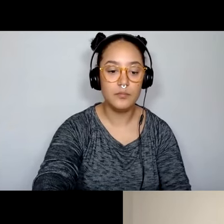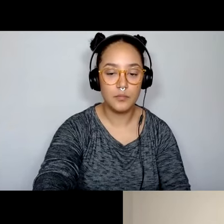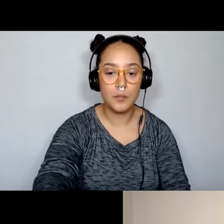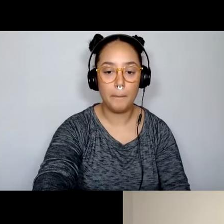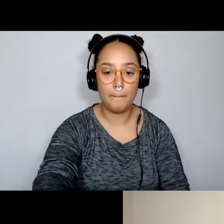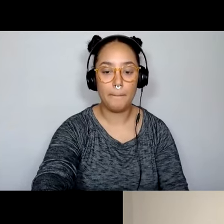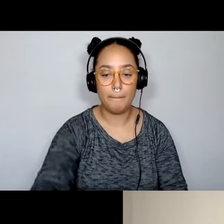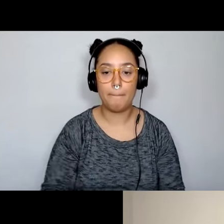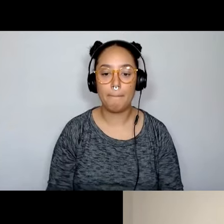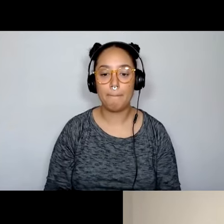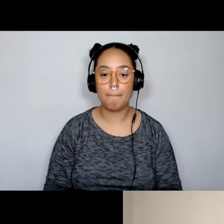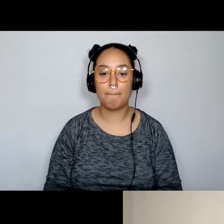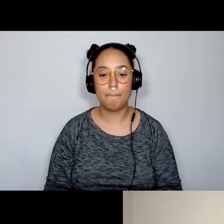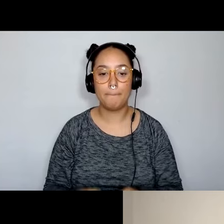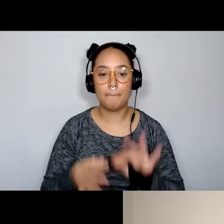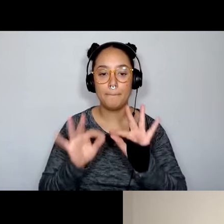Re-share the presentation.